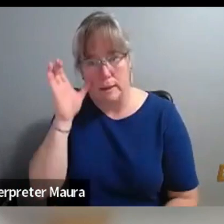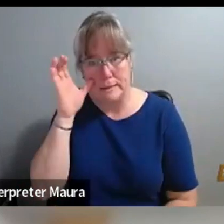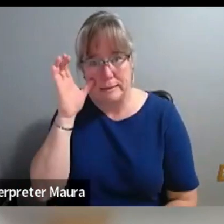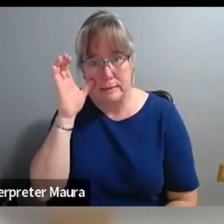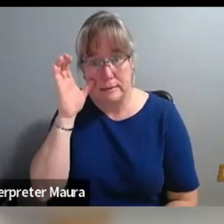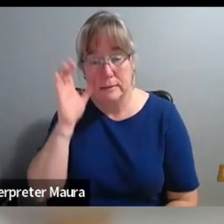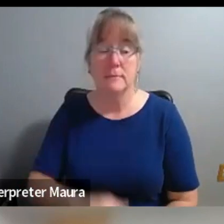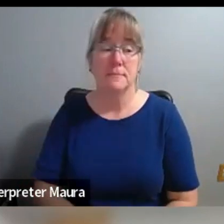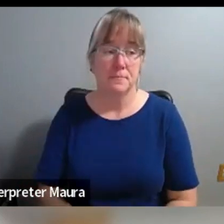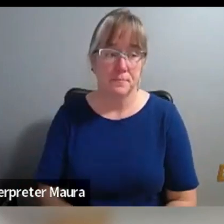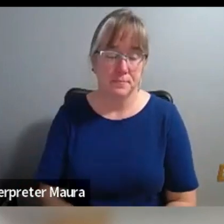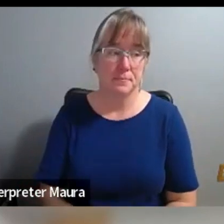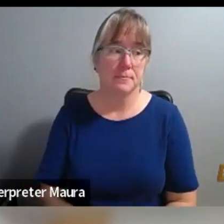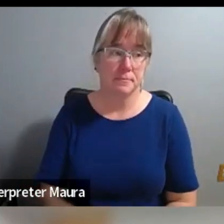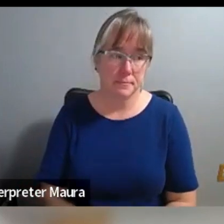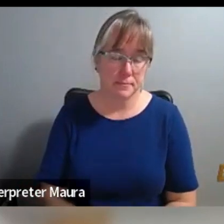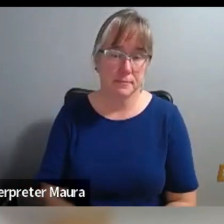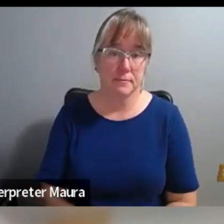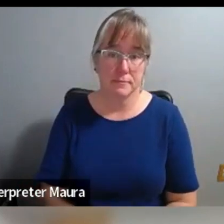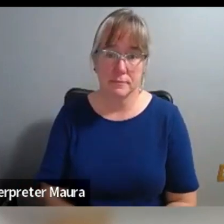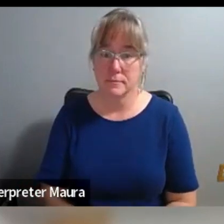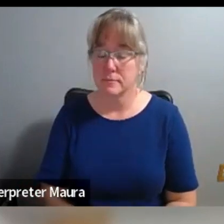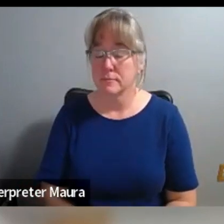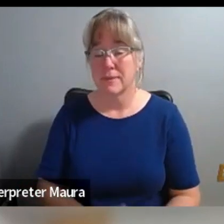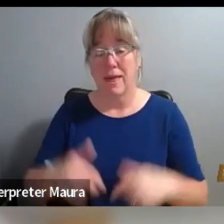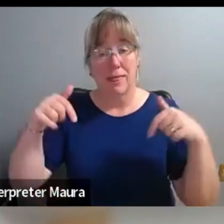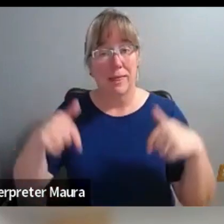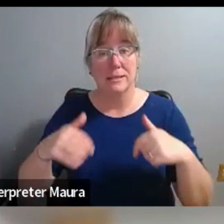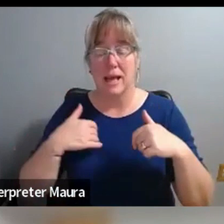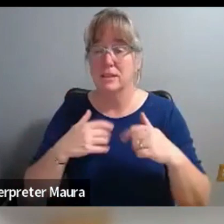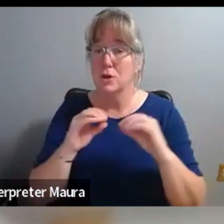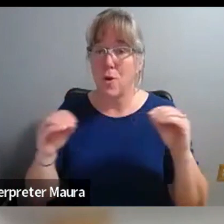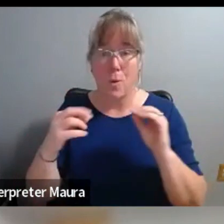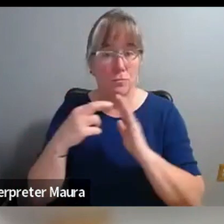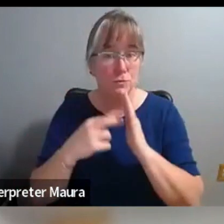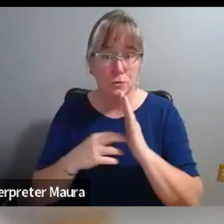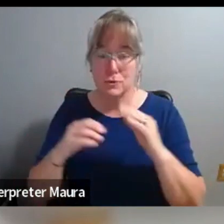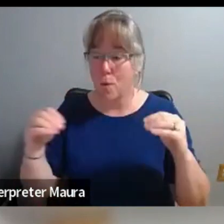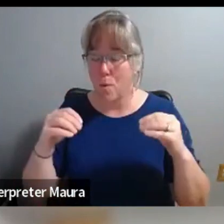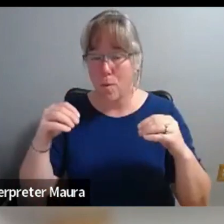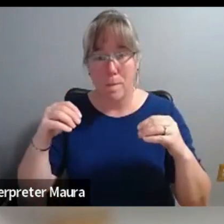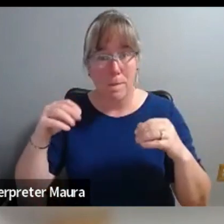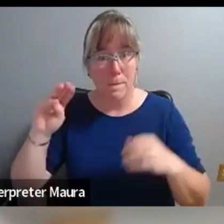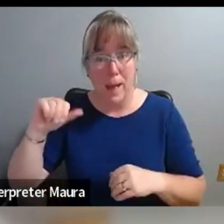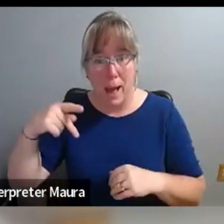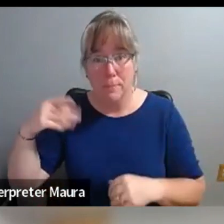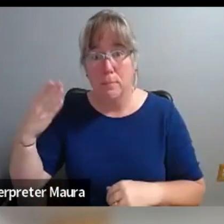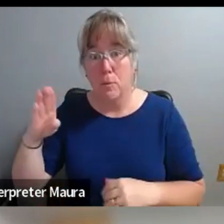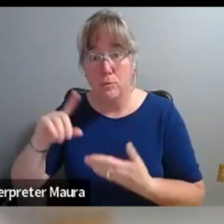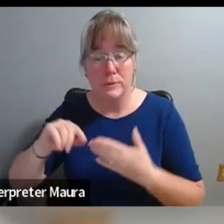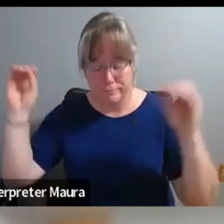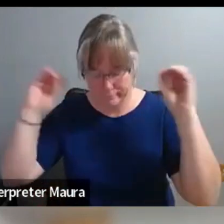you know, I would just say there is no blueprint for this. It is very messy, even when you try to map it out as that chart just